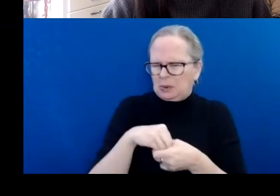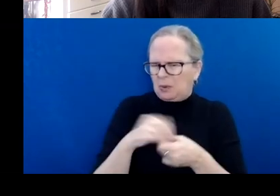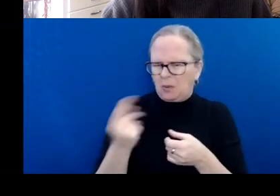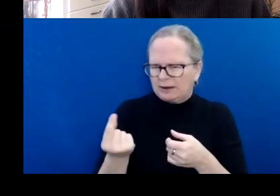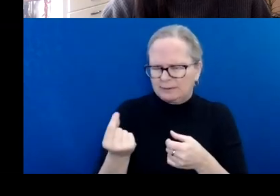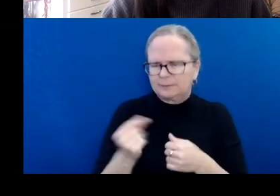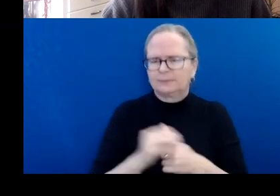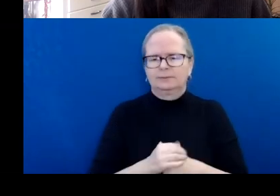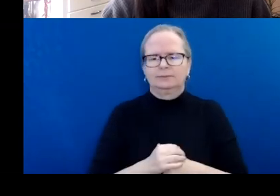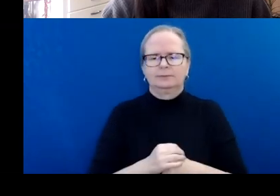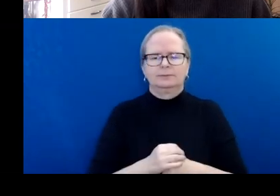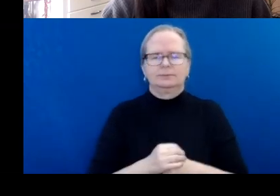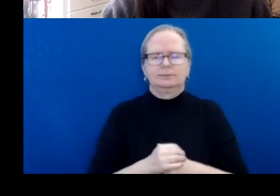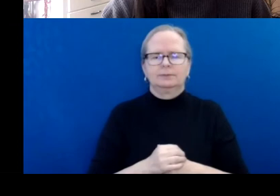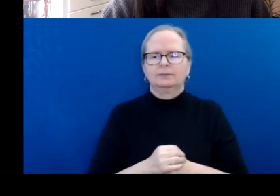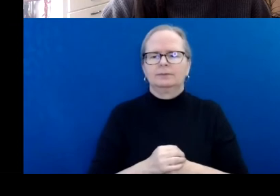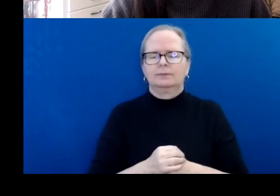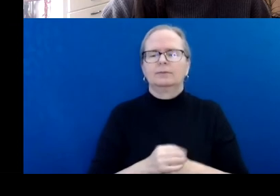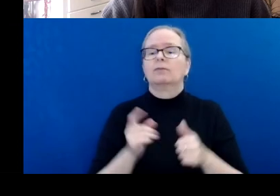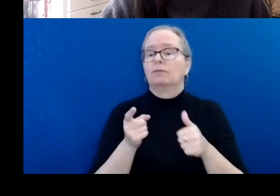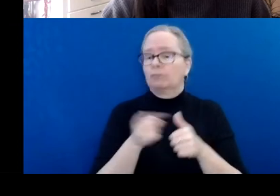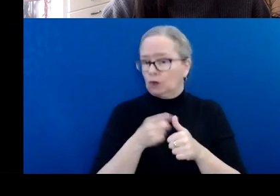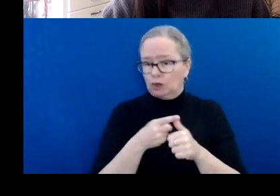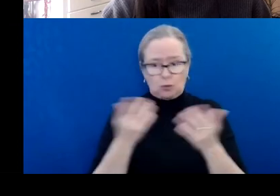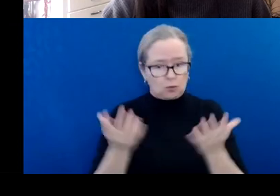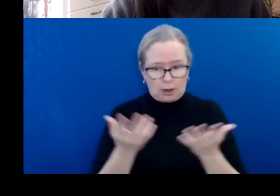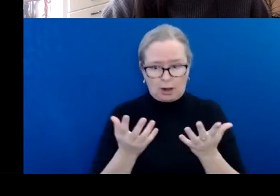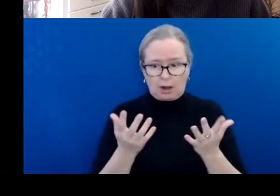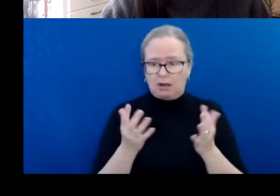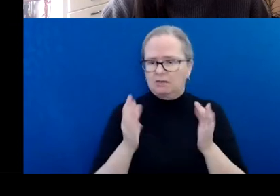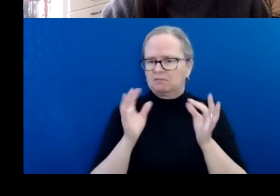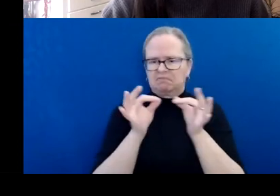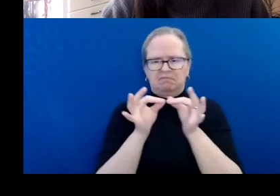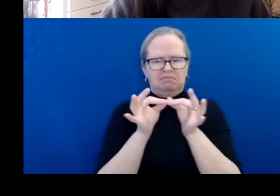You'll include a brief one sentence description of your proposed activity.